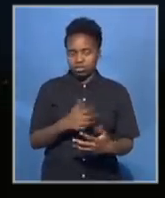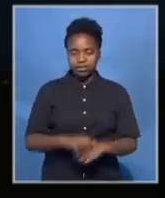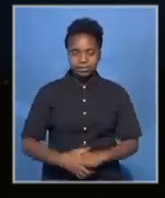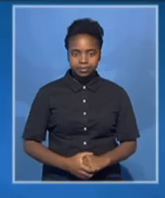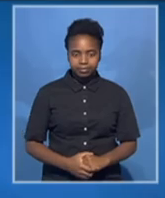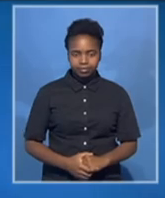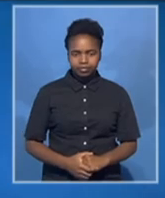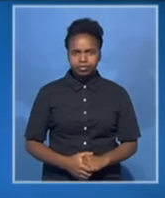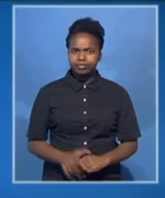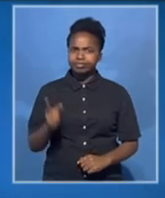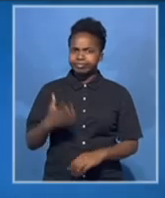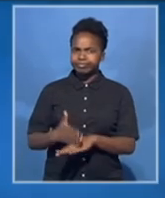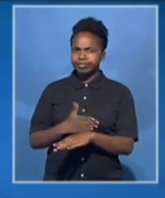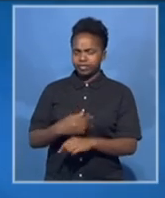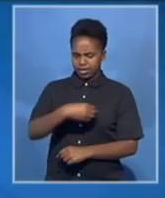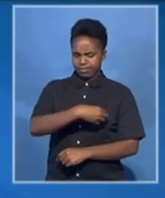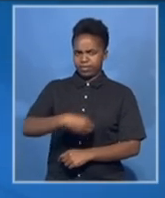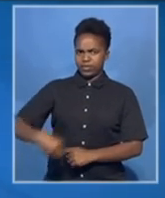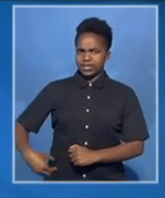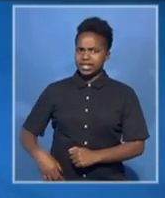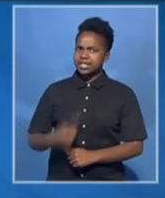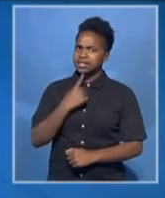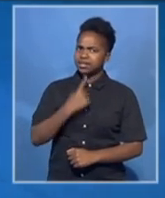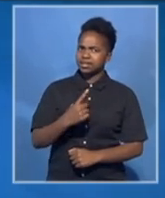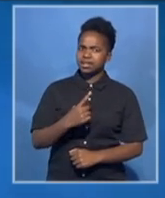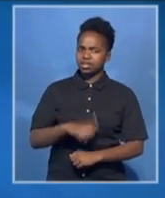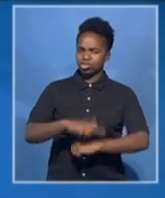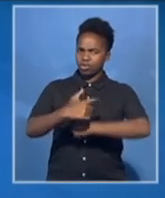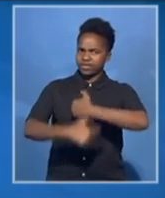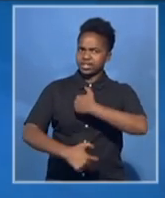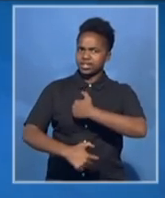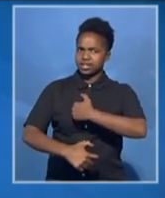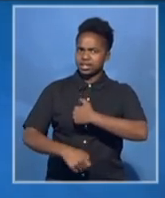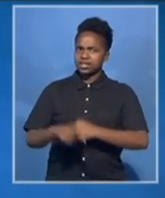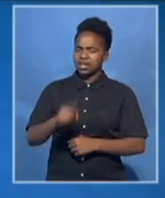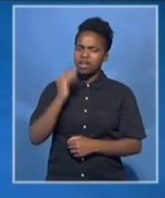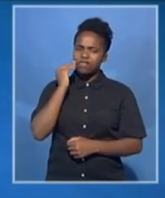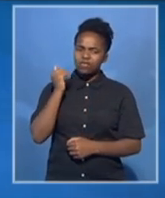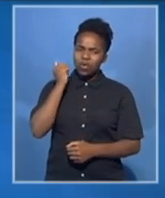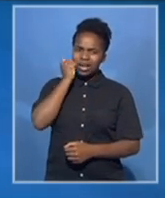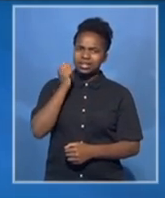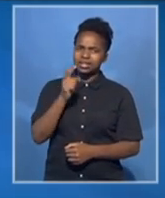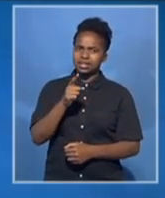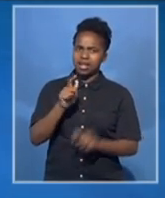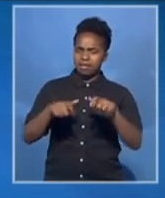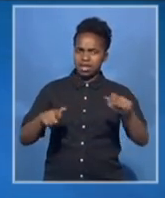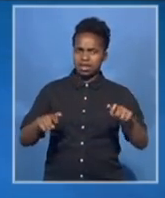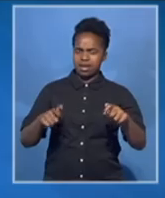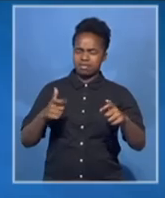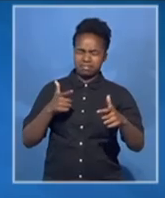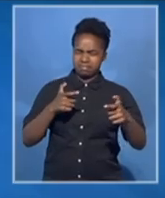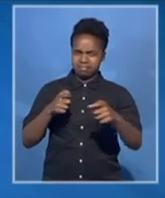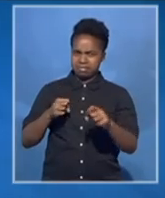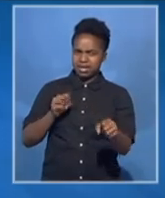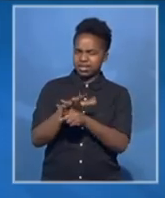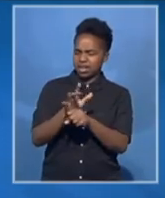Jack, earlier French President François Hollande was saying in a press conference that France has been under threat, terrorist threats, for several